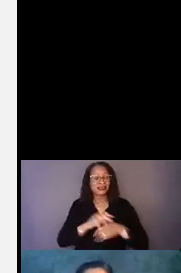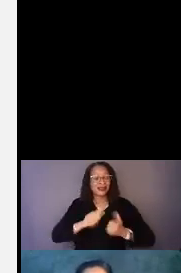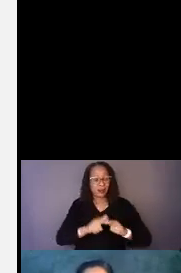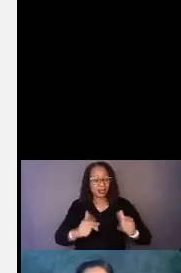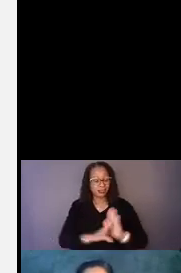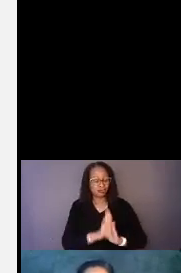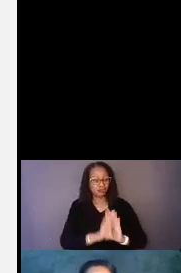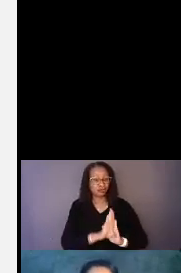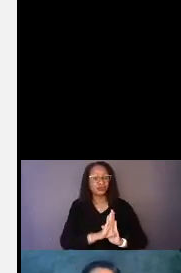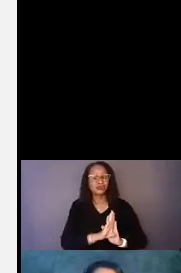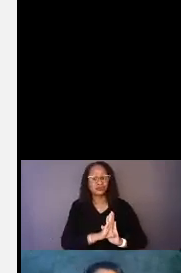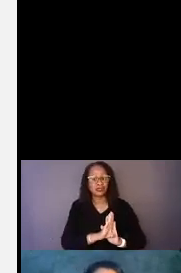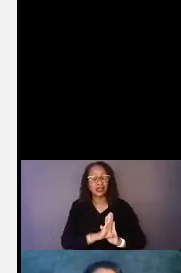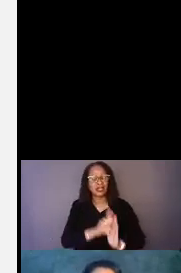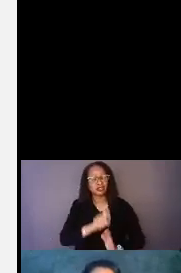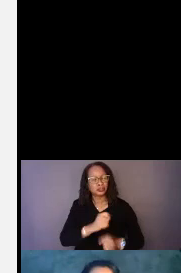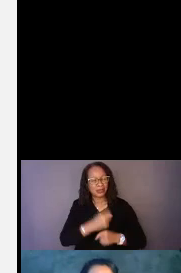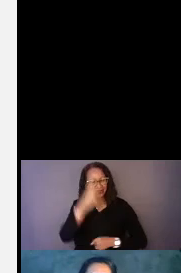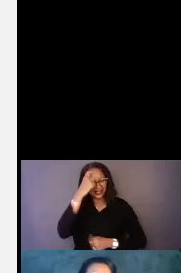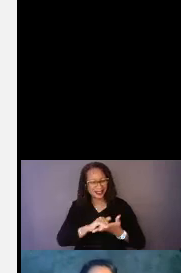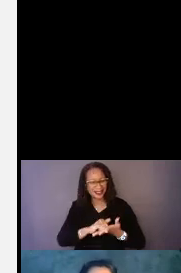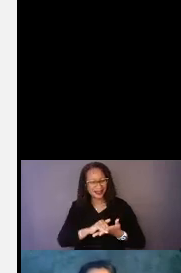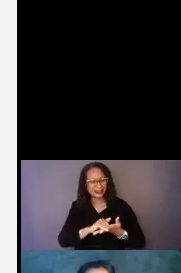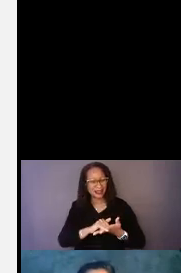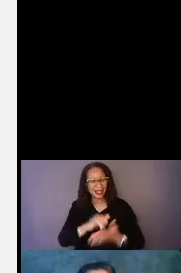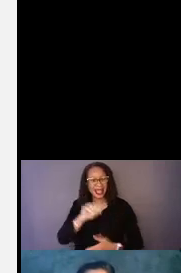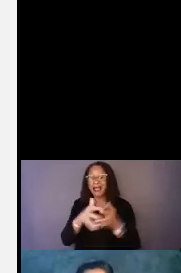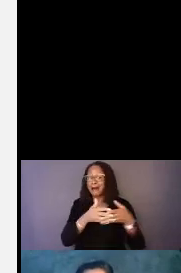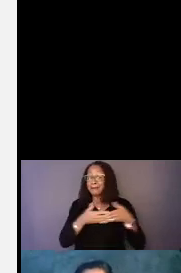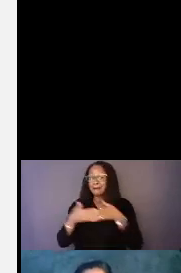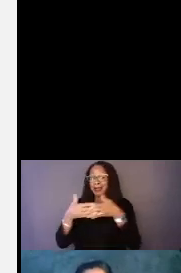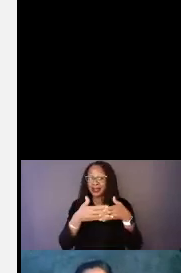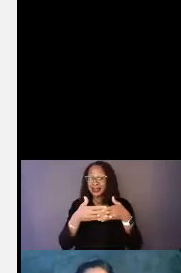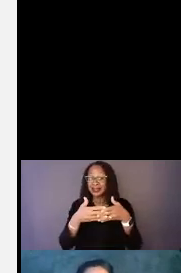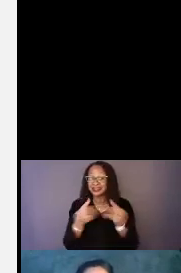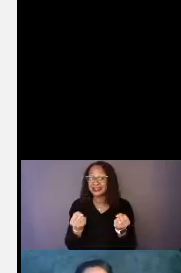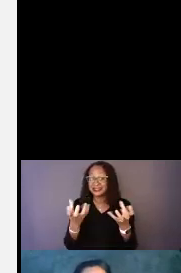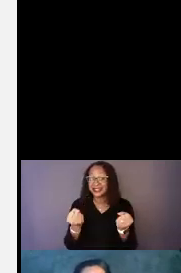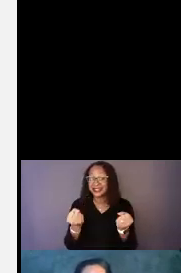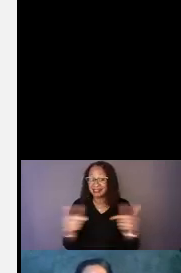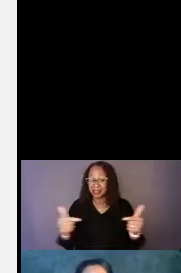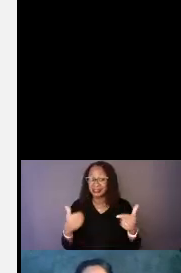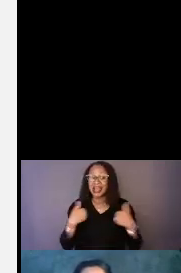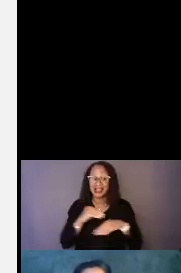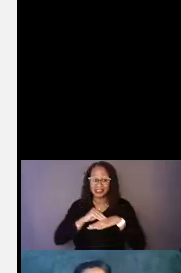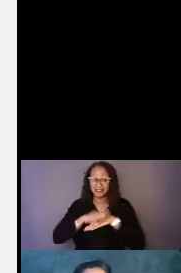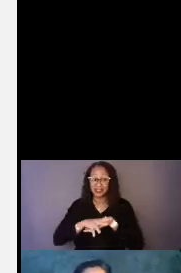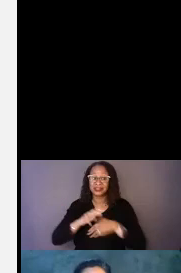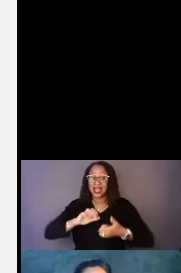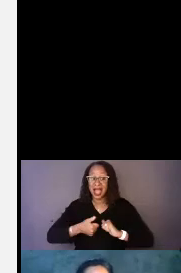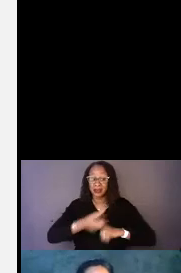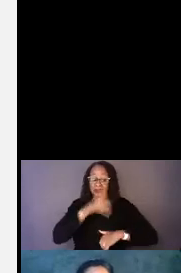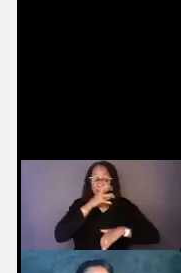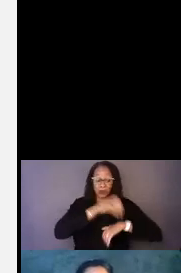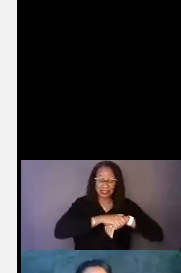that it should make sense that American Sign Language, while it does have influence the way spoken English has